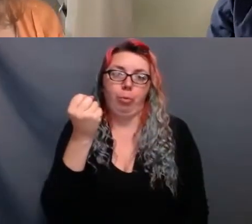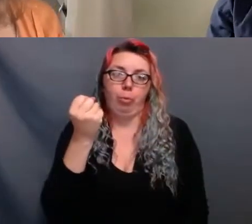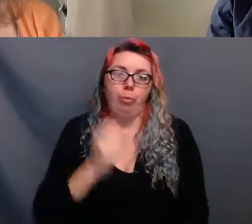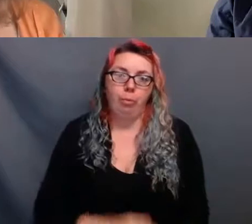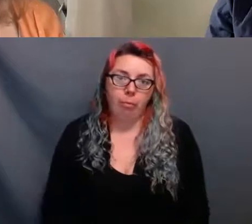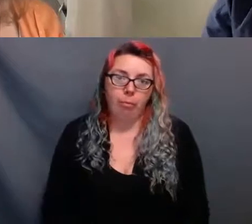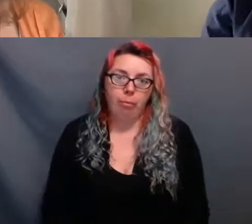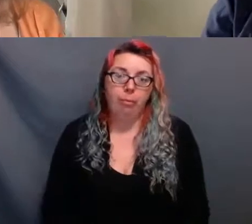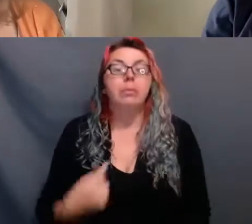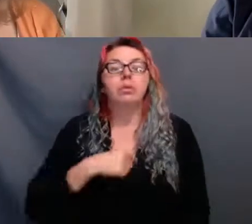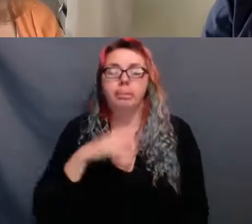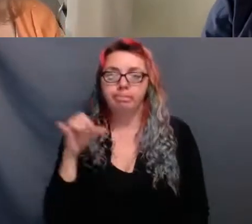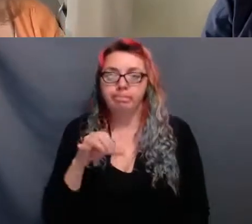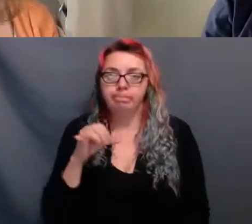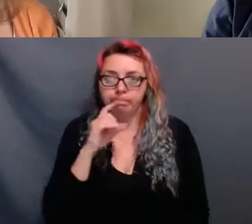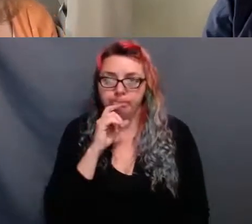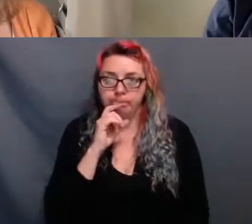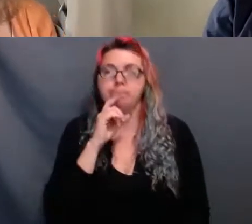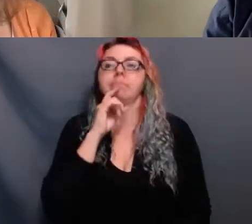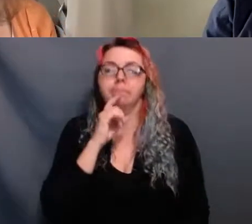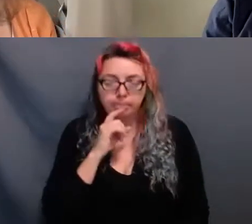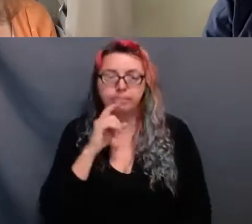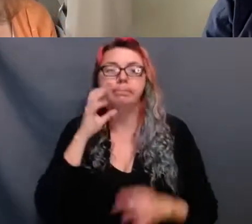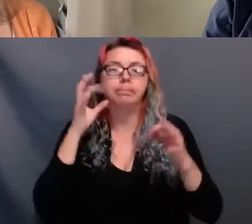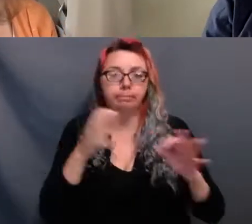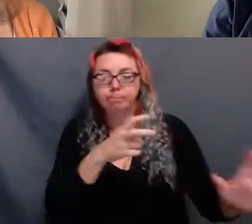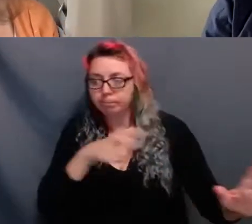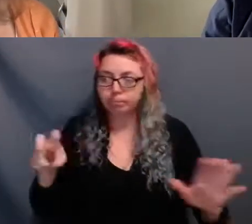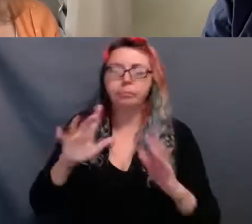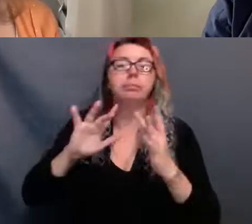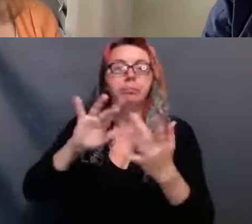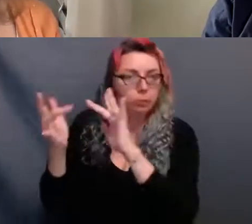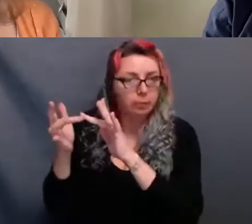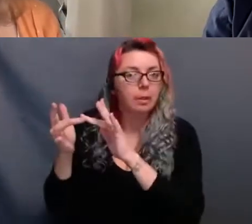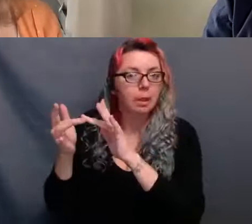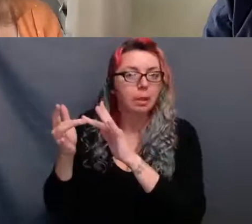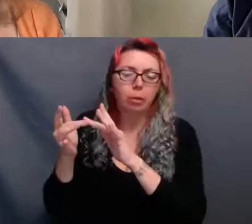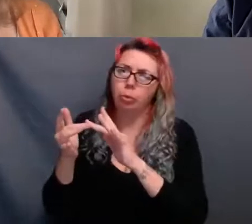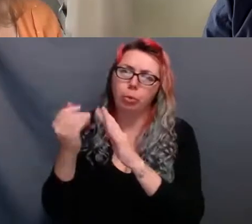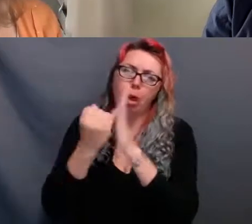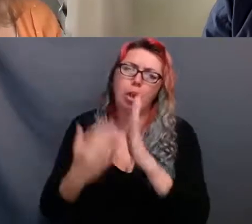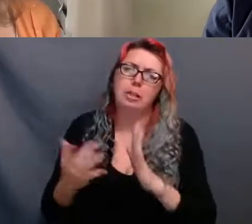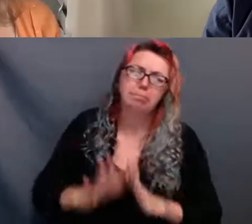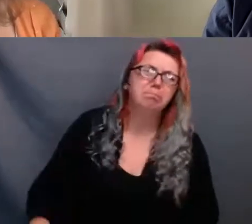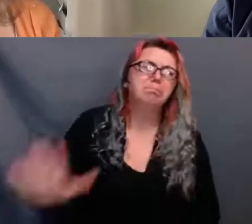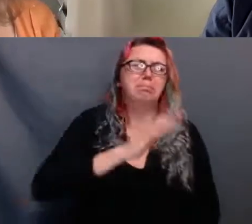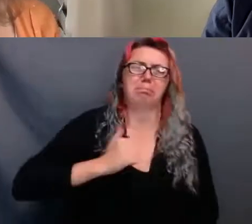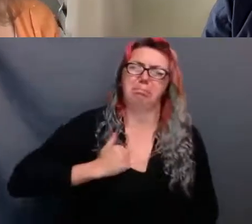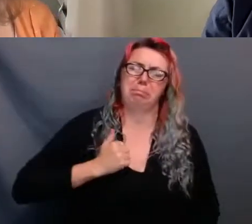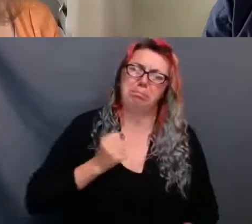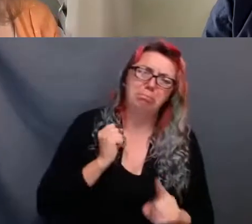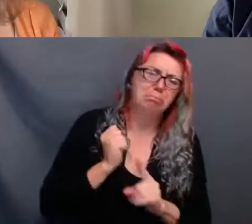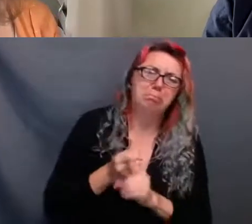digital. The cancellation of all these shows across the country hit artists hard. So we did what we could to